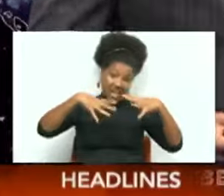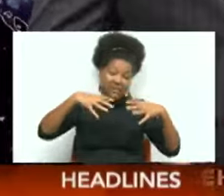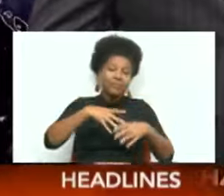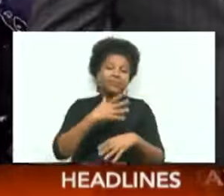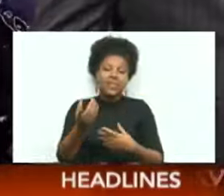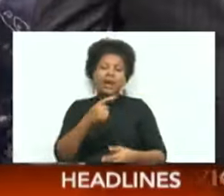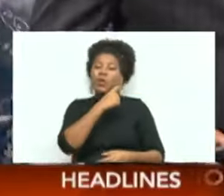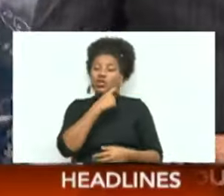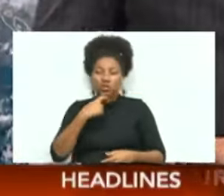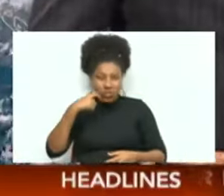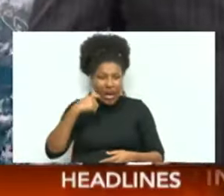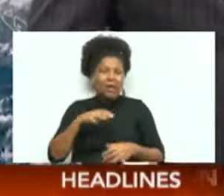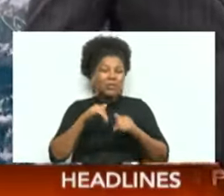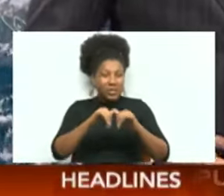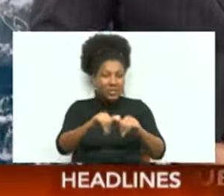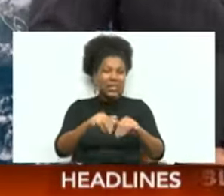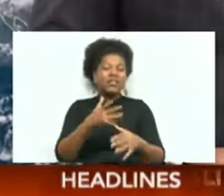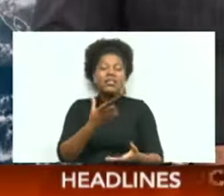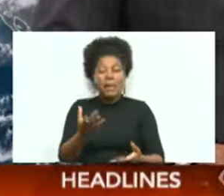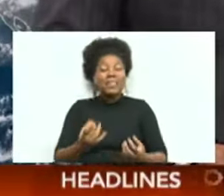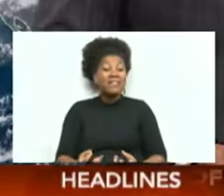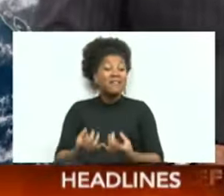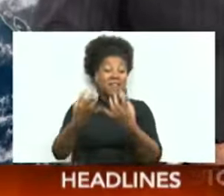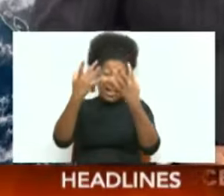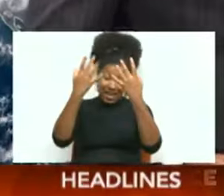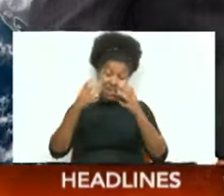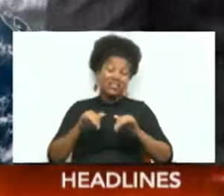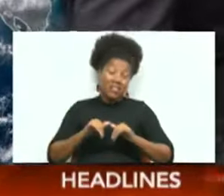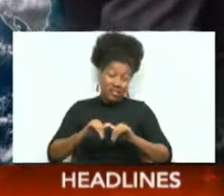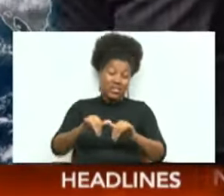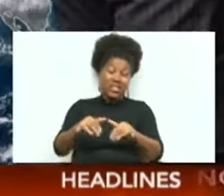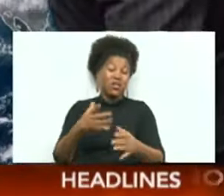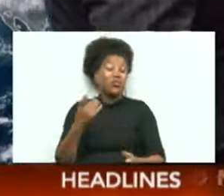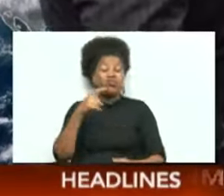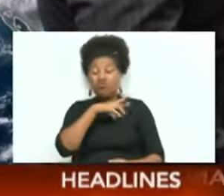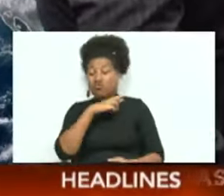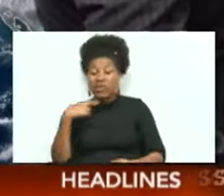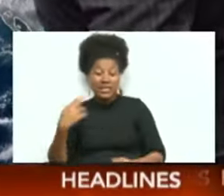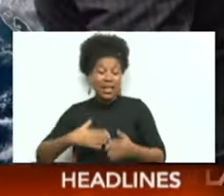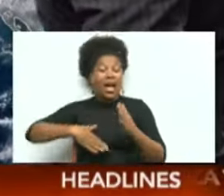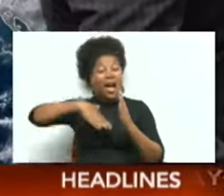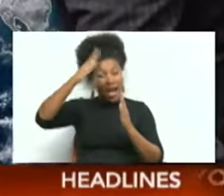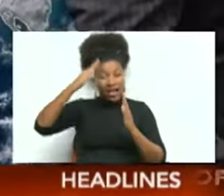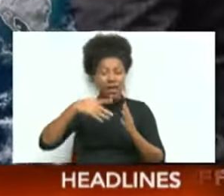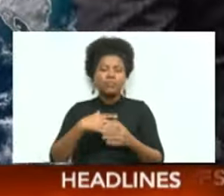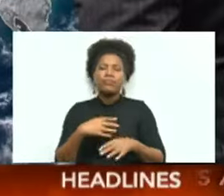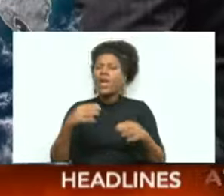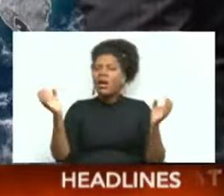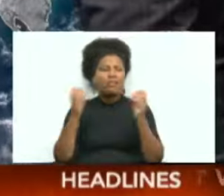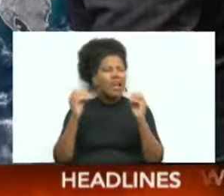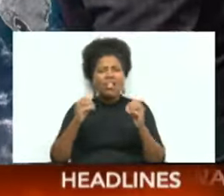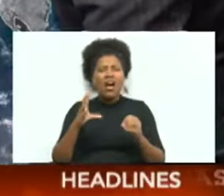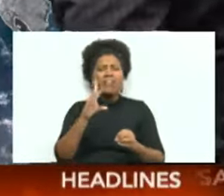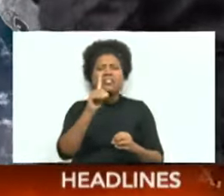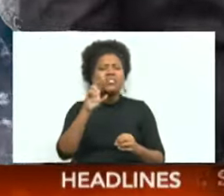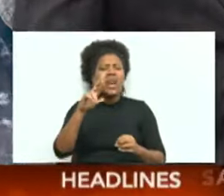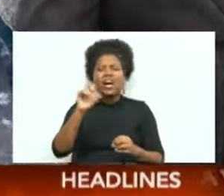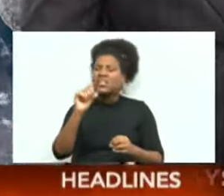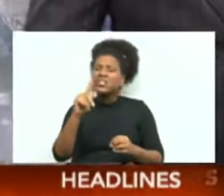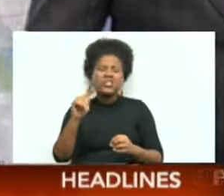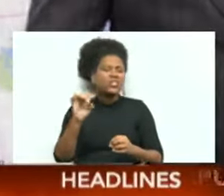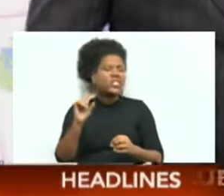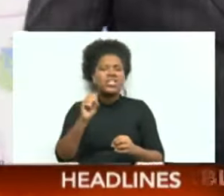prevailing, that means that bushfires will prevail as well. Not a lot of Saharan dust near Trinidad and Tobago, all moving across the Atlantic.